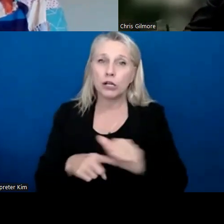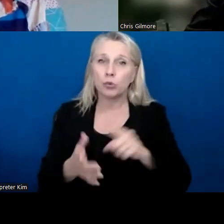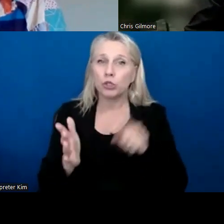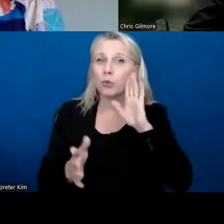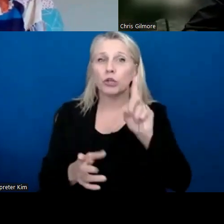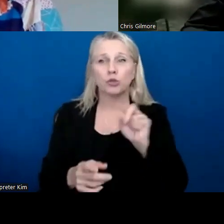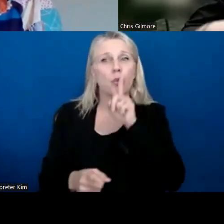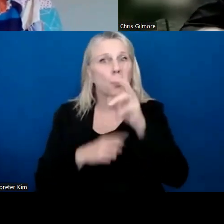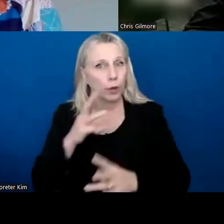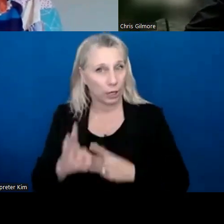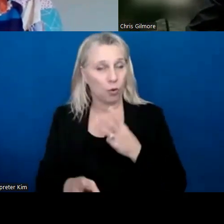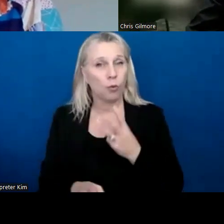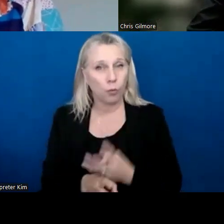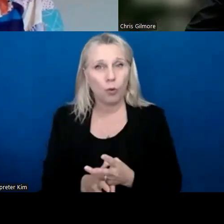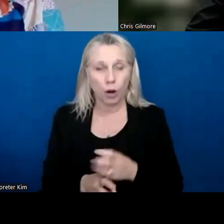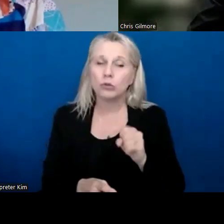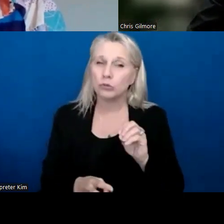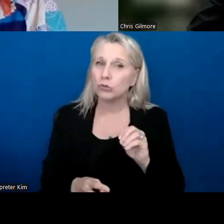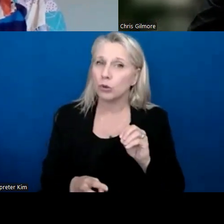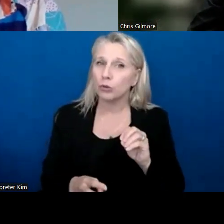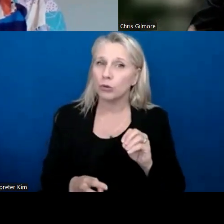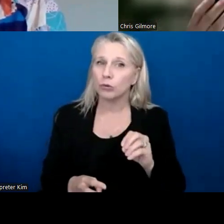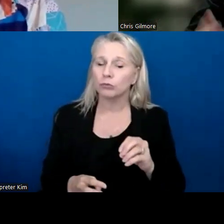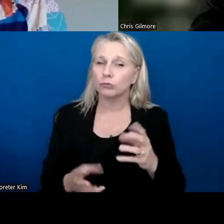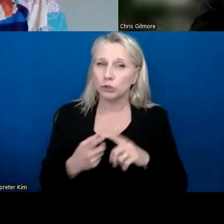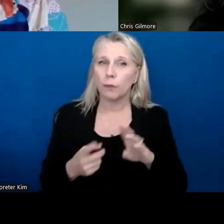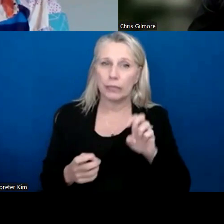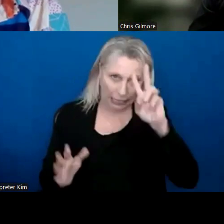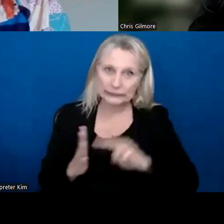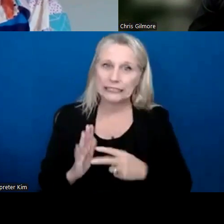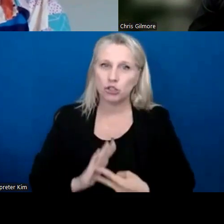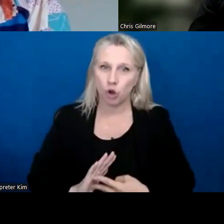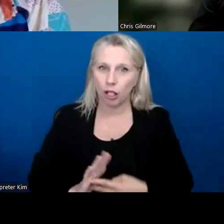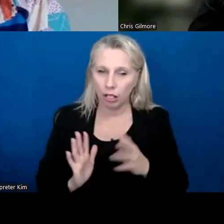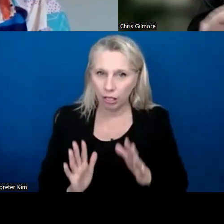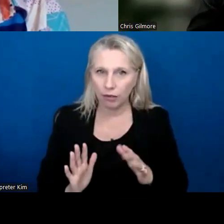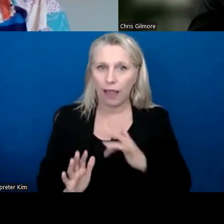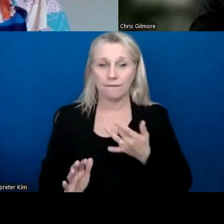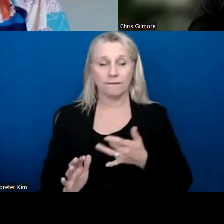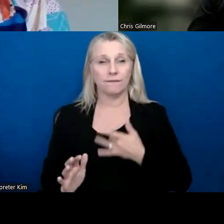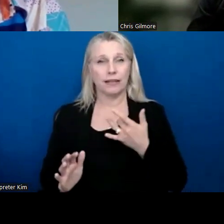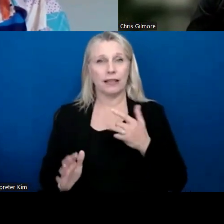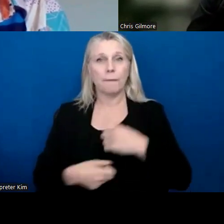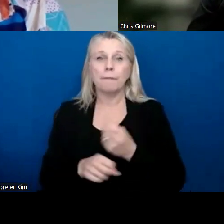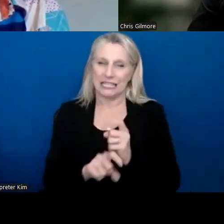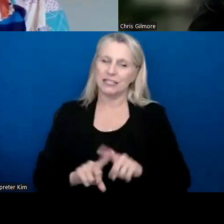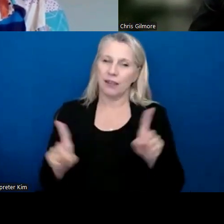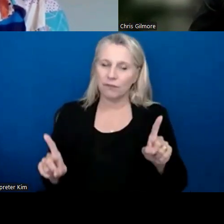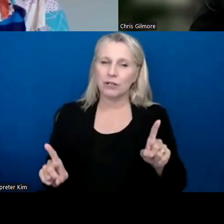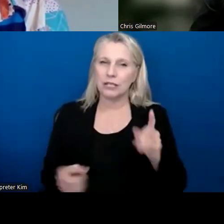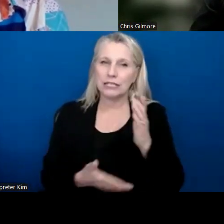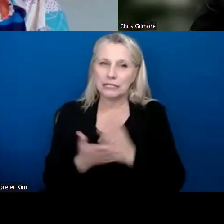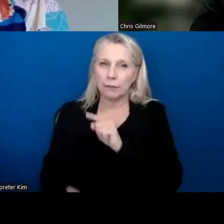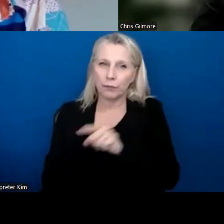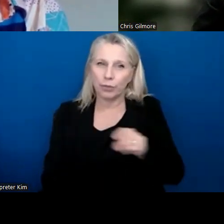in the real world. And so like, let's be intentional. And I, I do feel like it, is making a difference in, in some of those